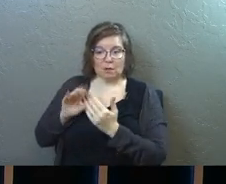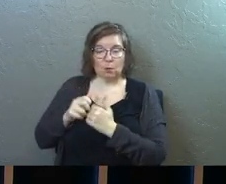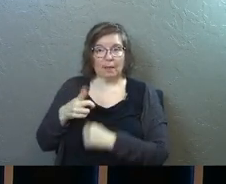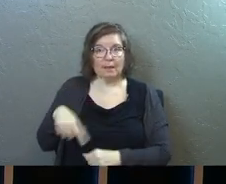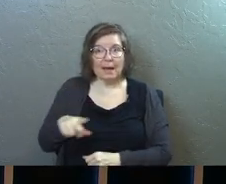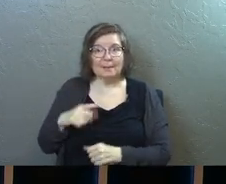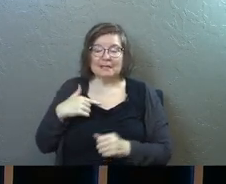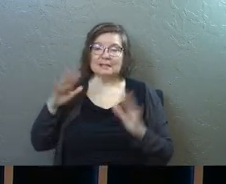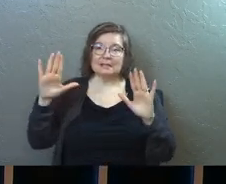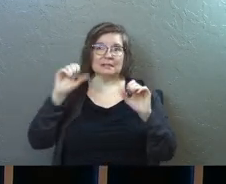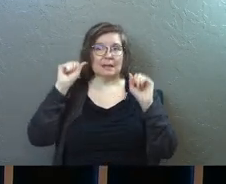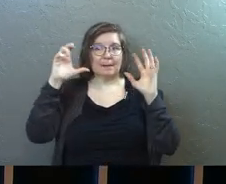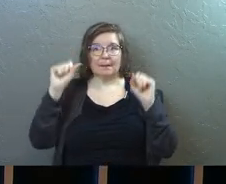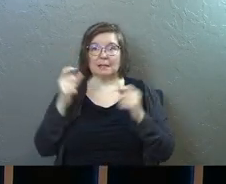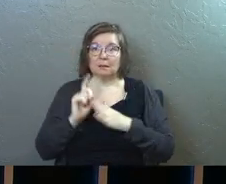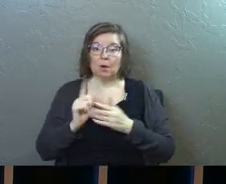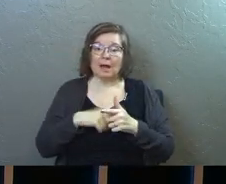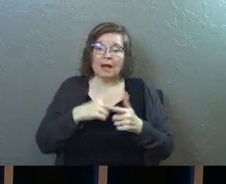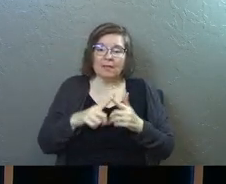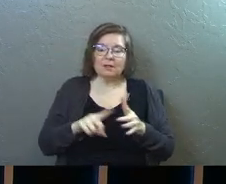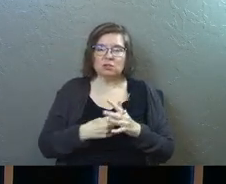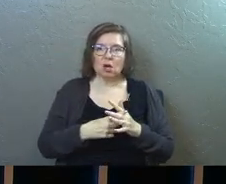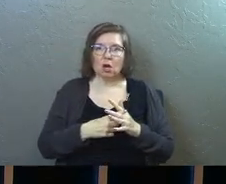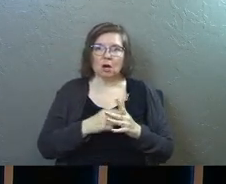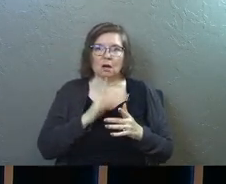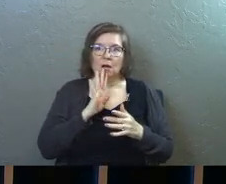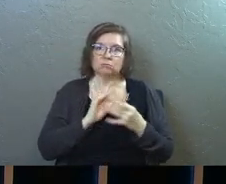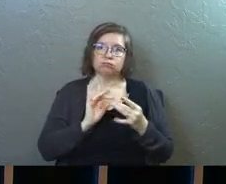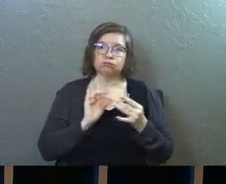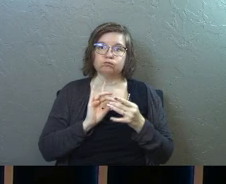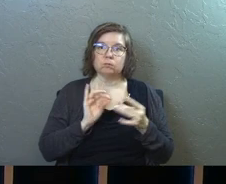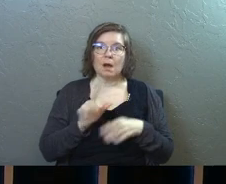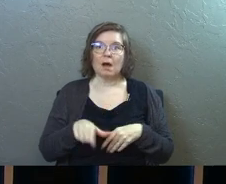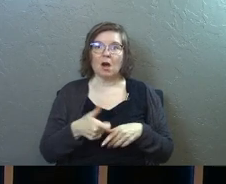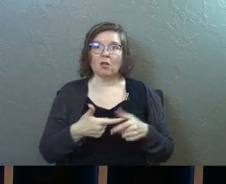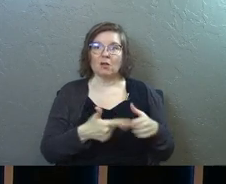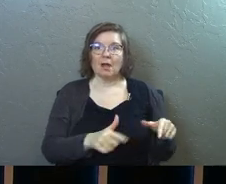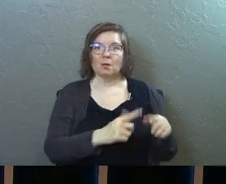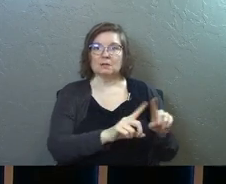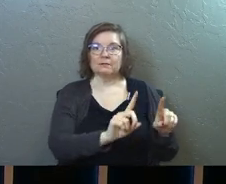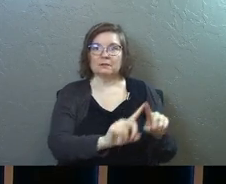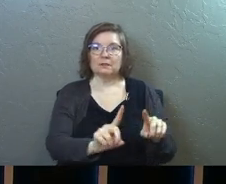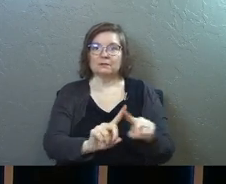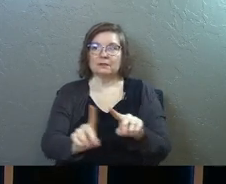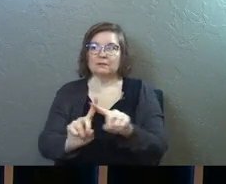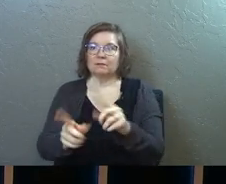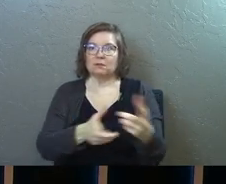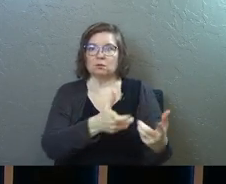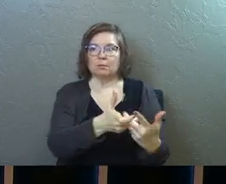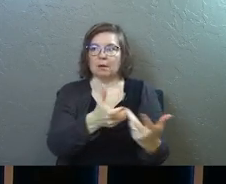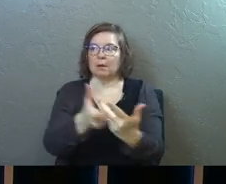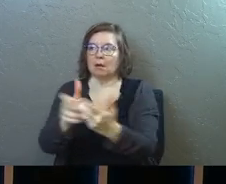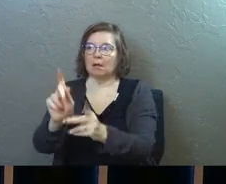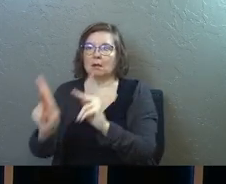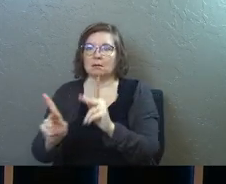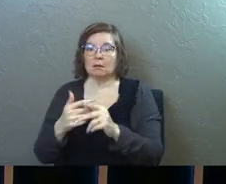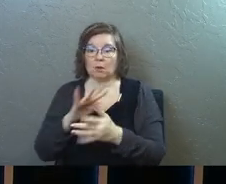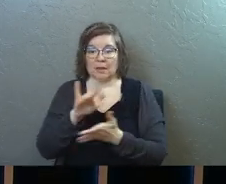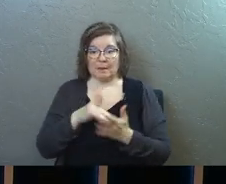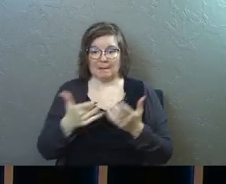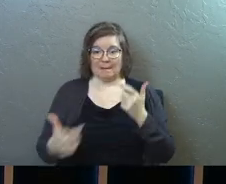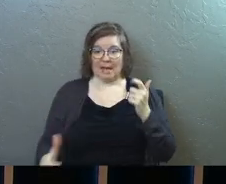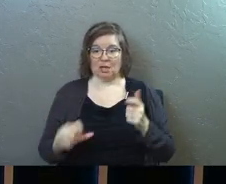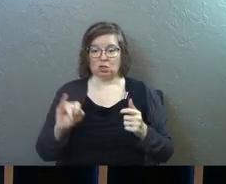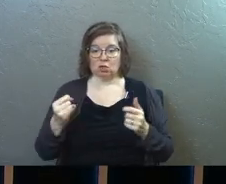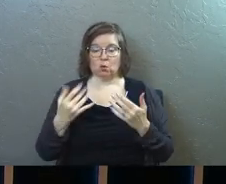with them. It's this amazing moment. And then they start to speak in other languages. Why are they speaking in other languages? Because they're in the middle of this